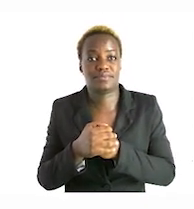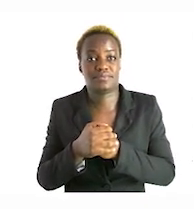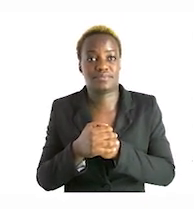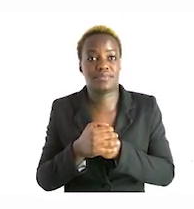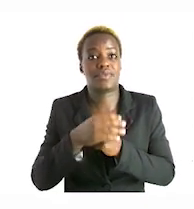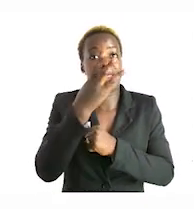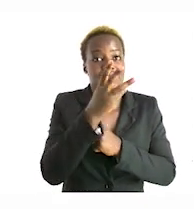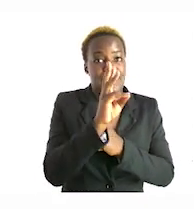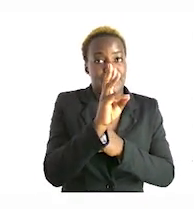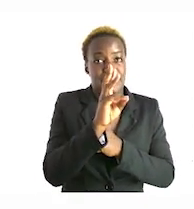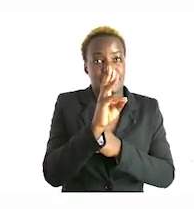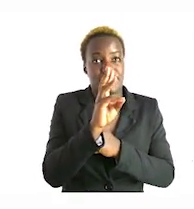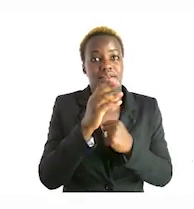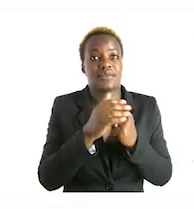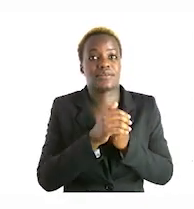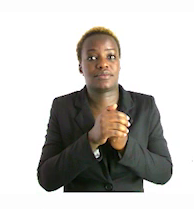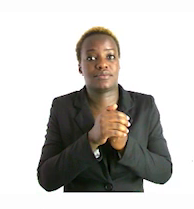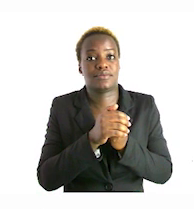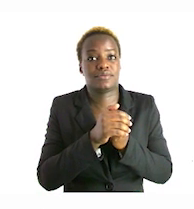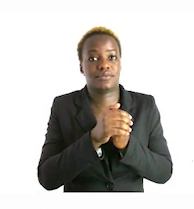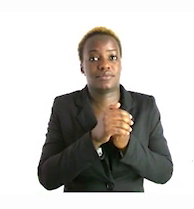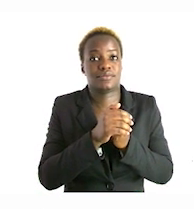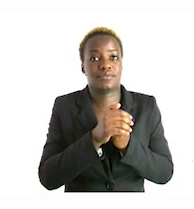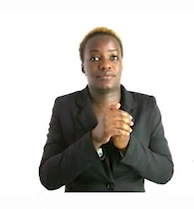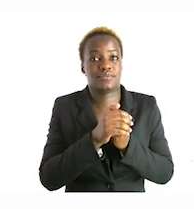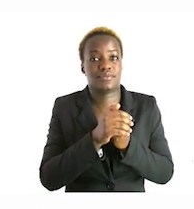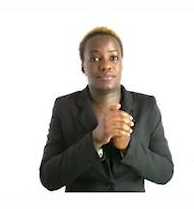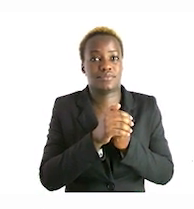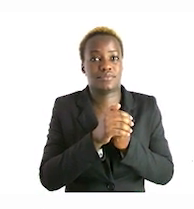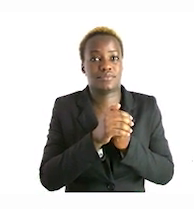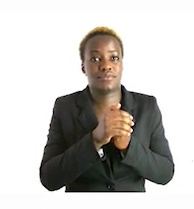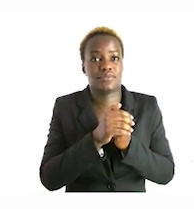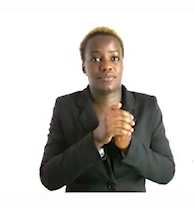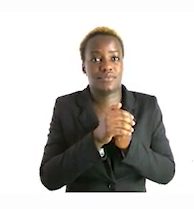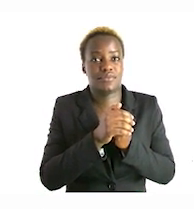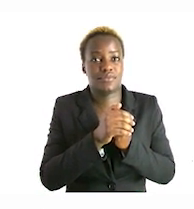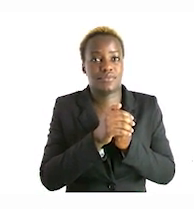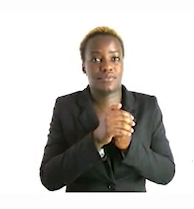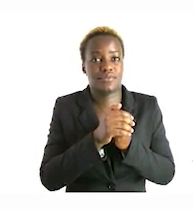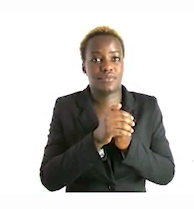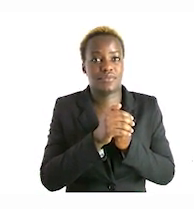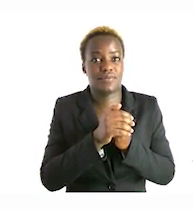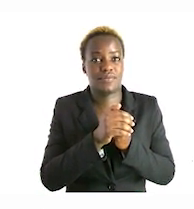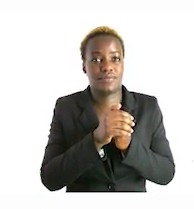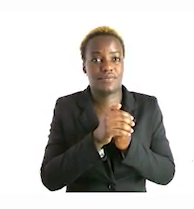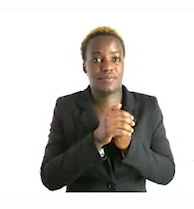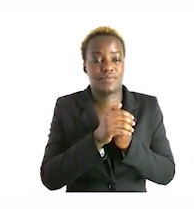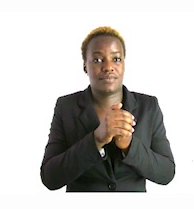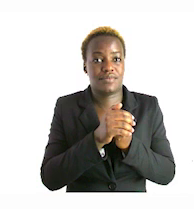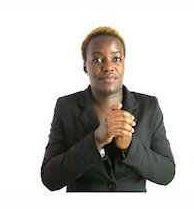number six before i can actually give you more work at home how much money did she spend on art